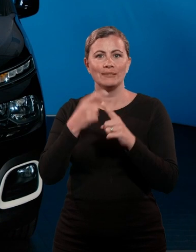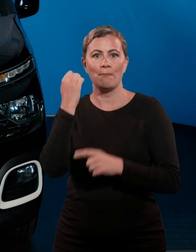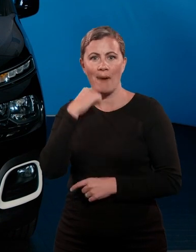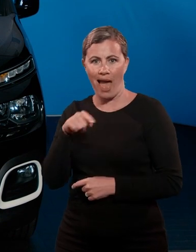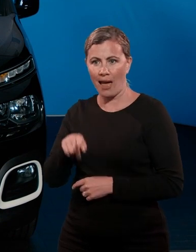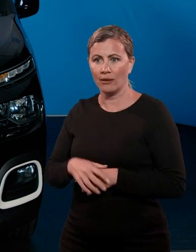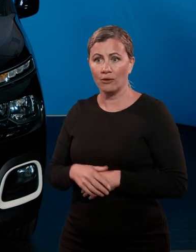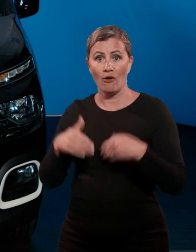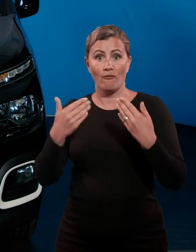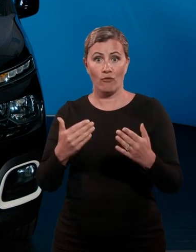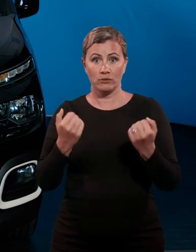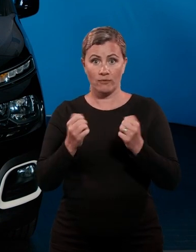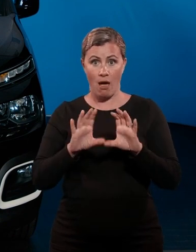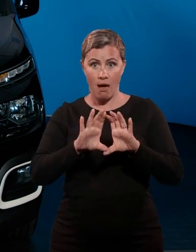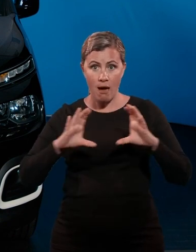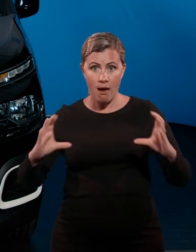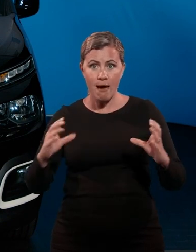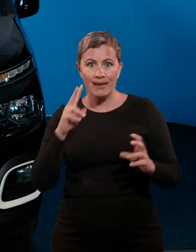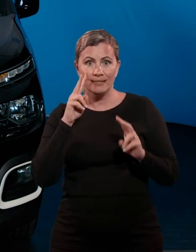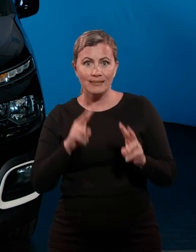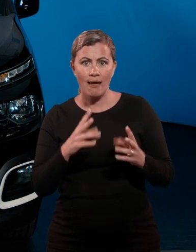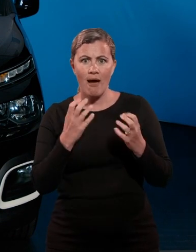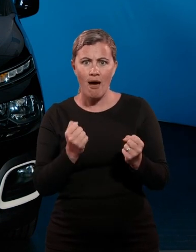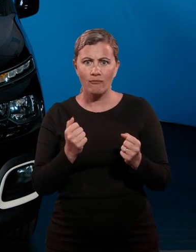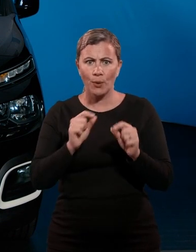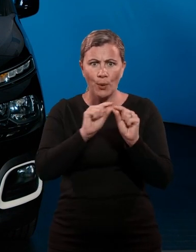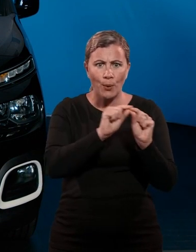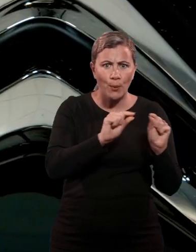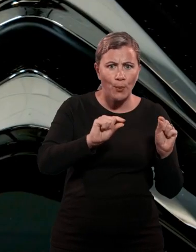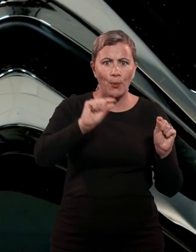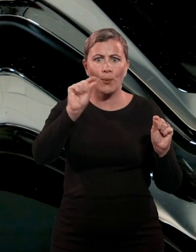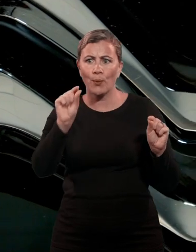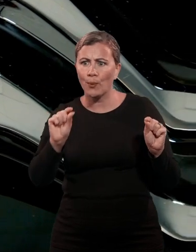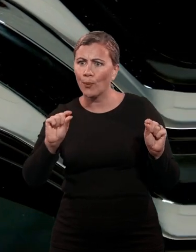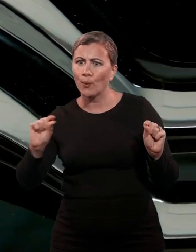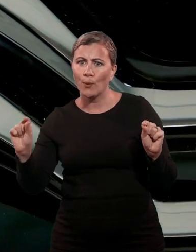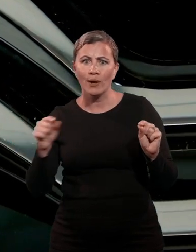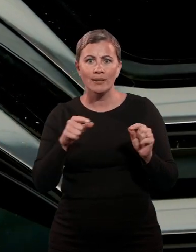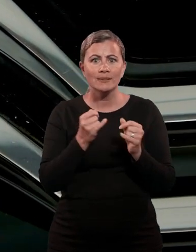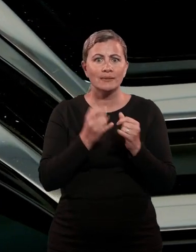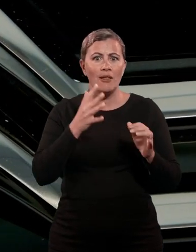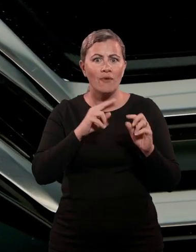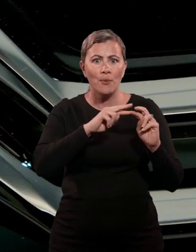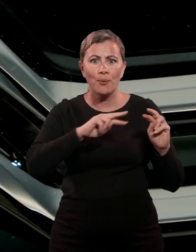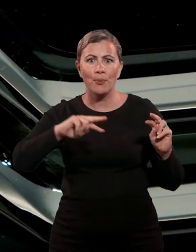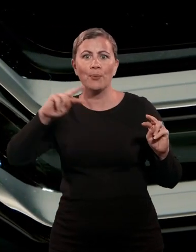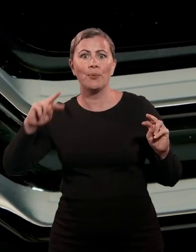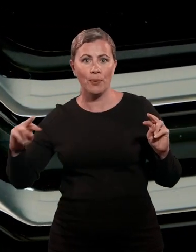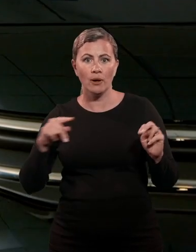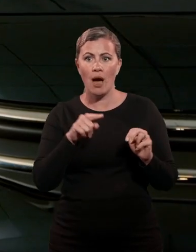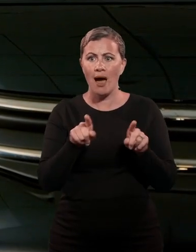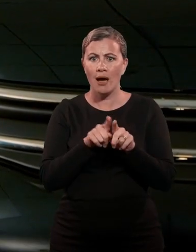features an upright look for a really assertive road presence. It stands out thanks to the characteristic twin chrome chevrons